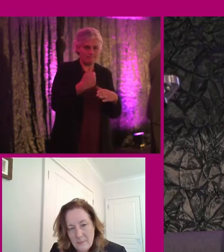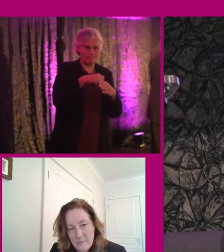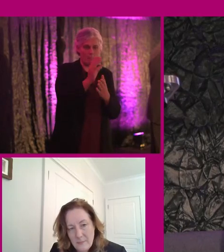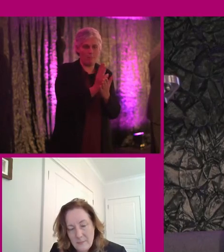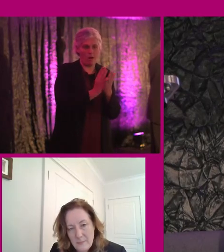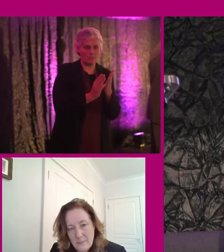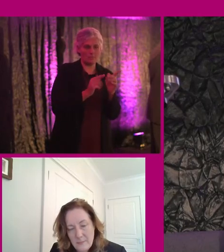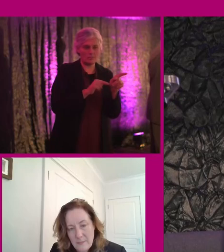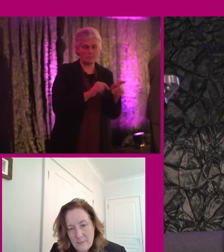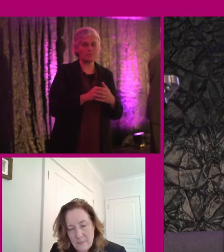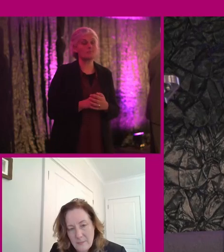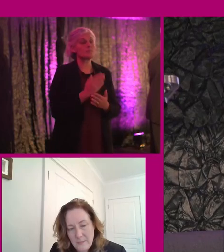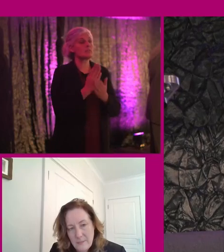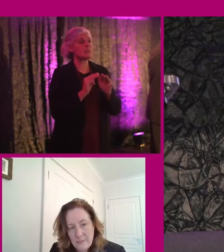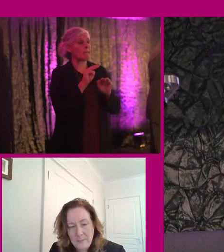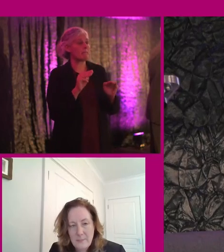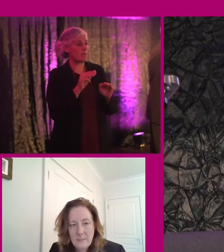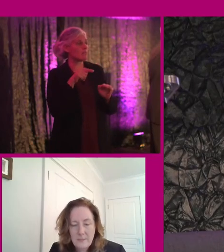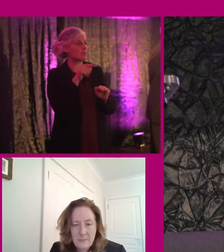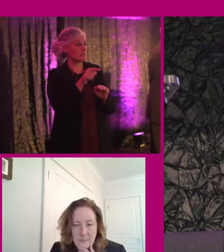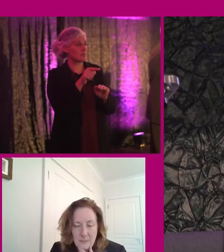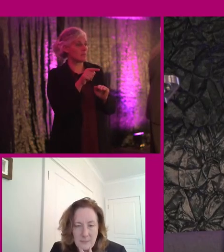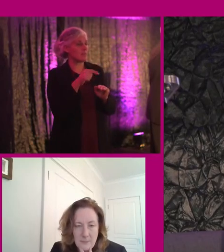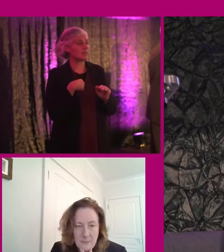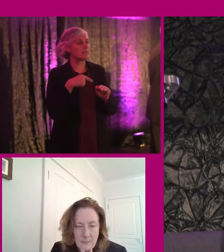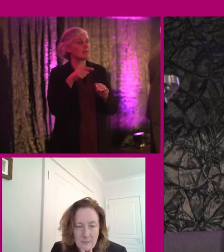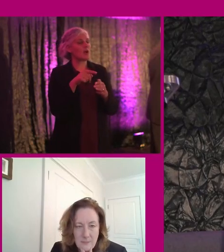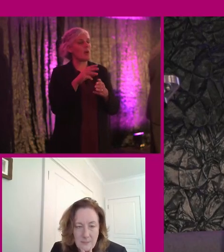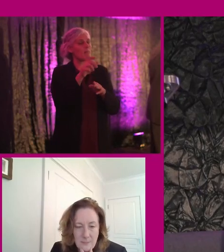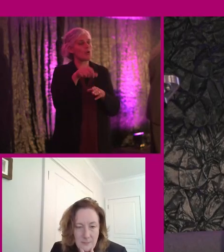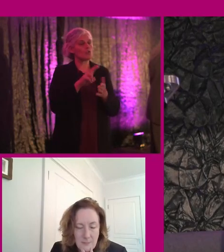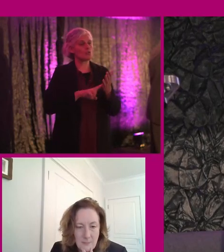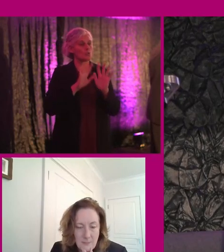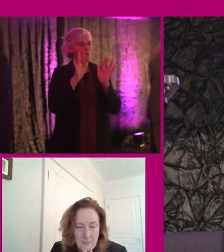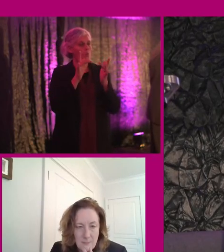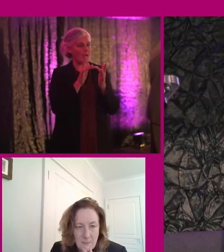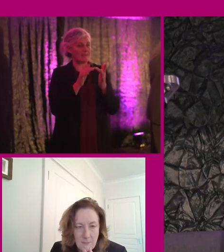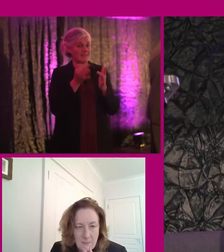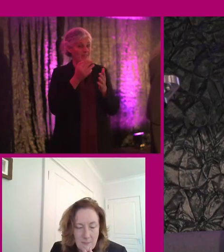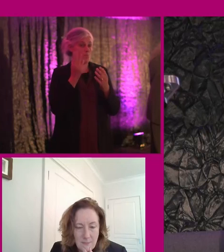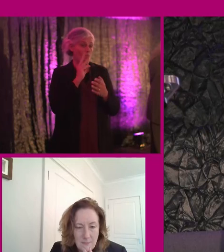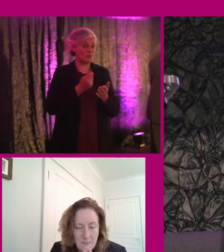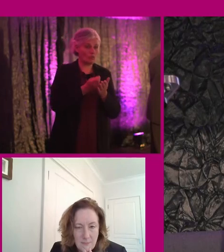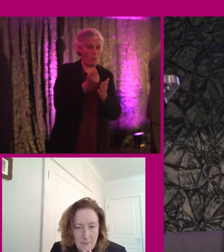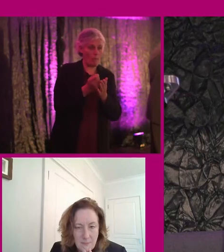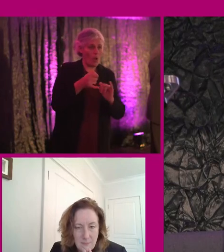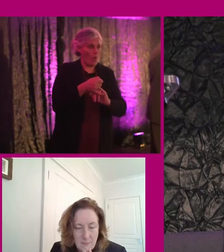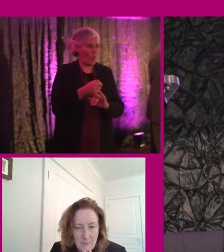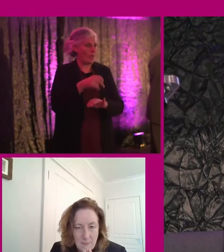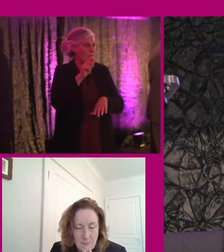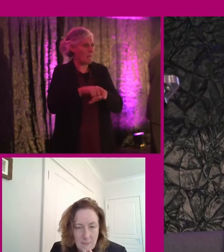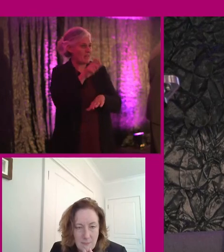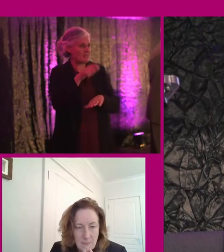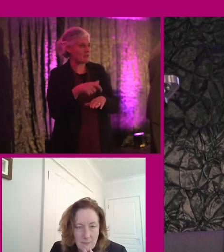is to some degree putting the onus back on the person using the website to complain, but who better to know what the